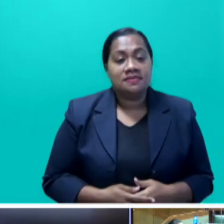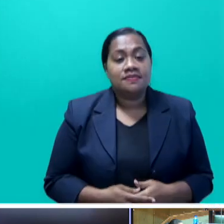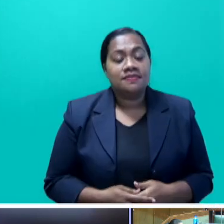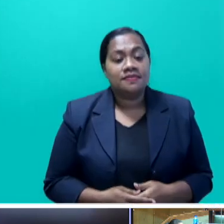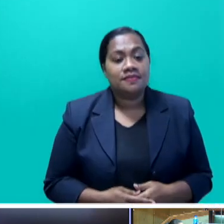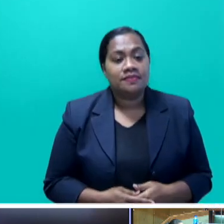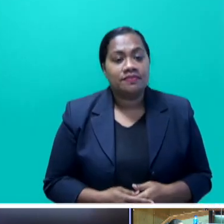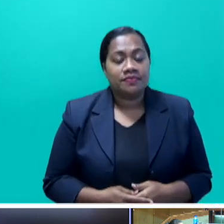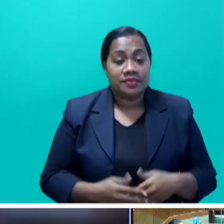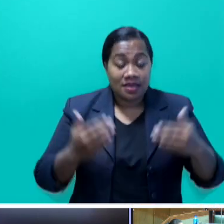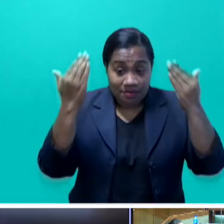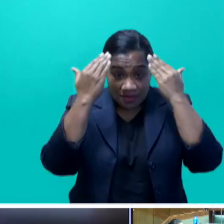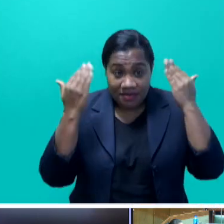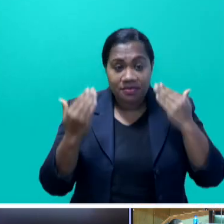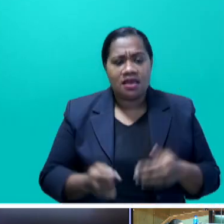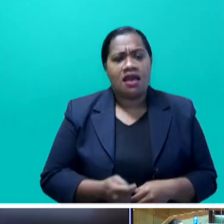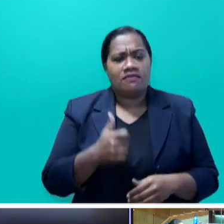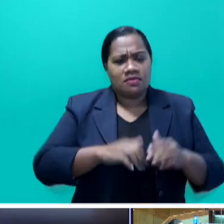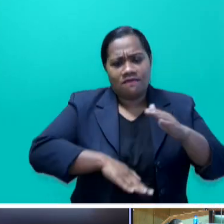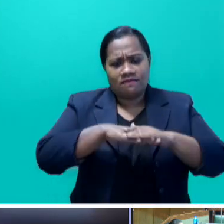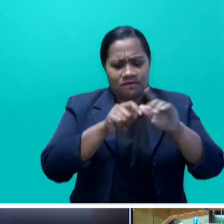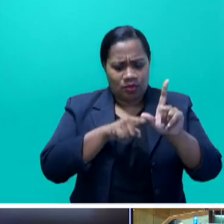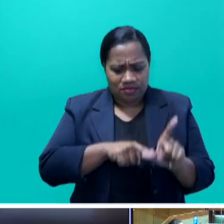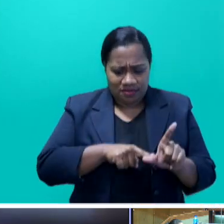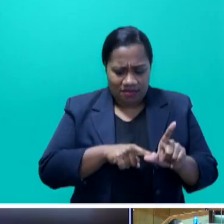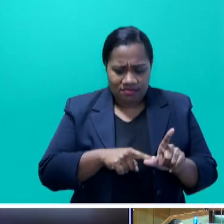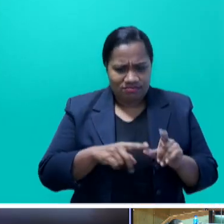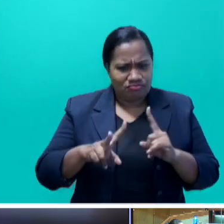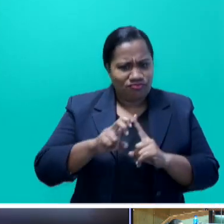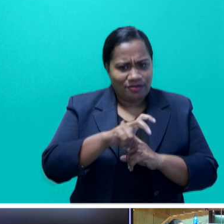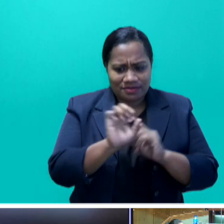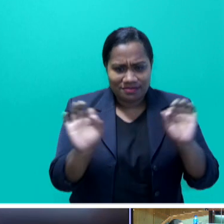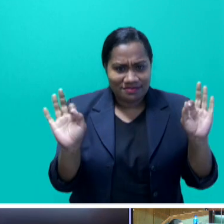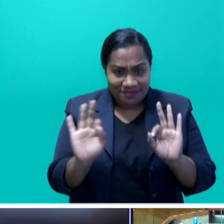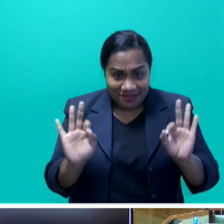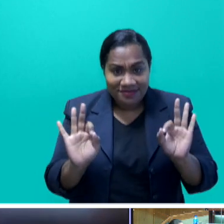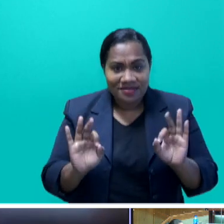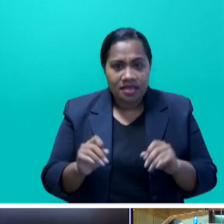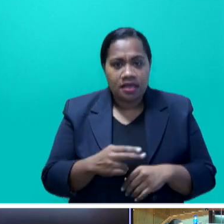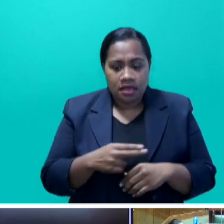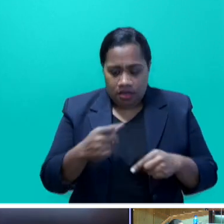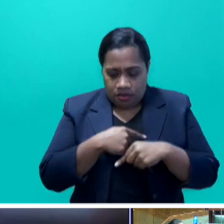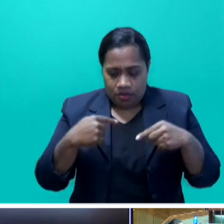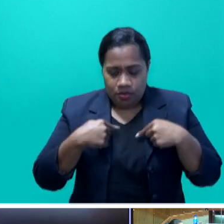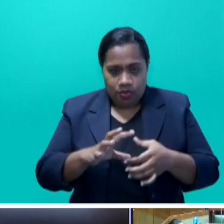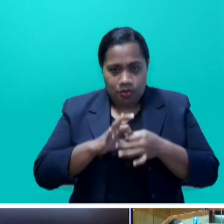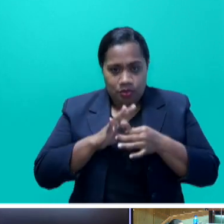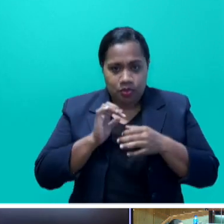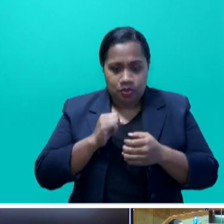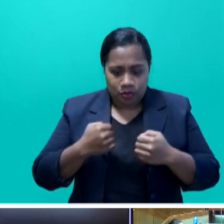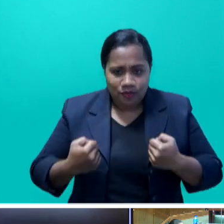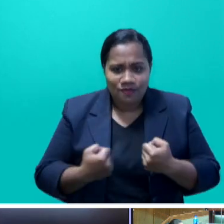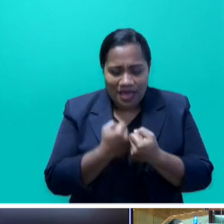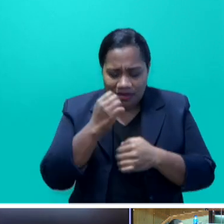Mr. Speaker, after a full year without the virus, we are in a fight of our own against the variant of COVID-19